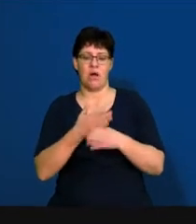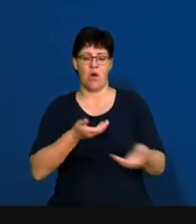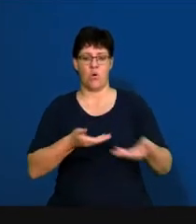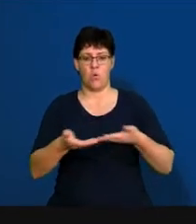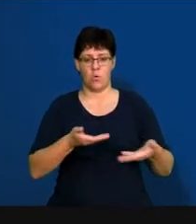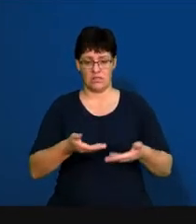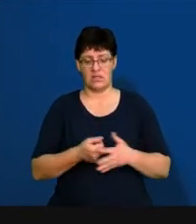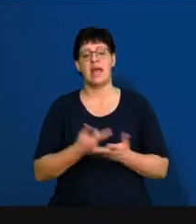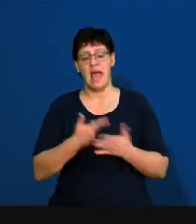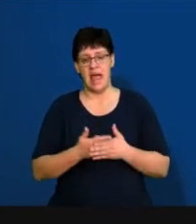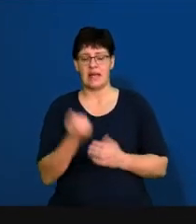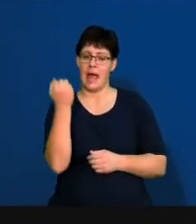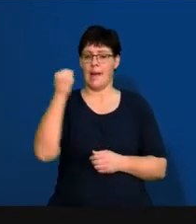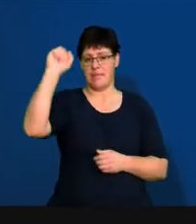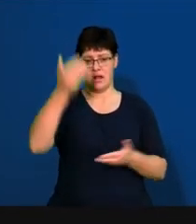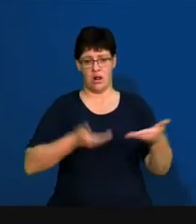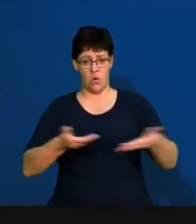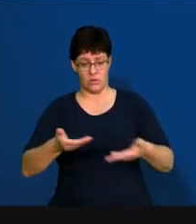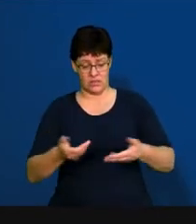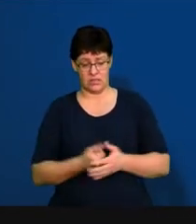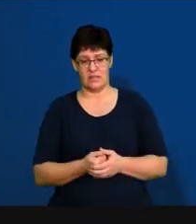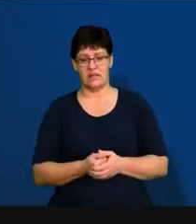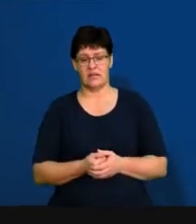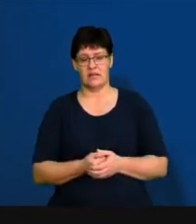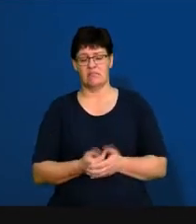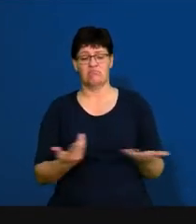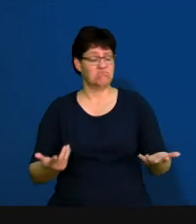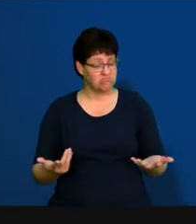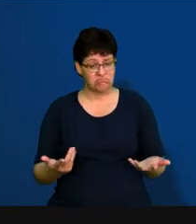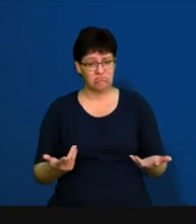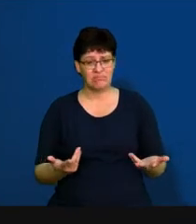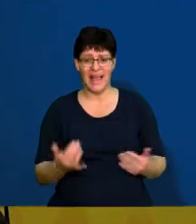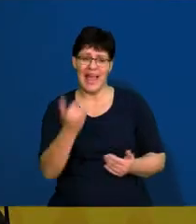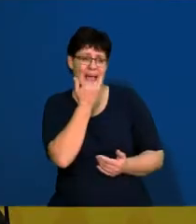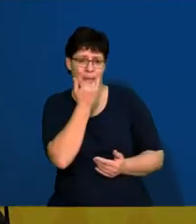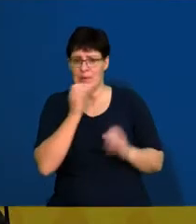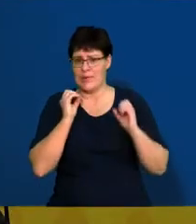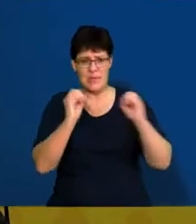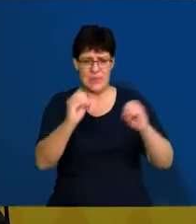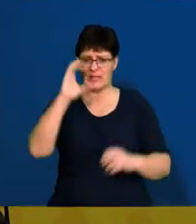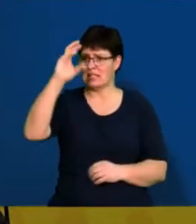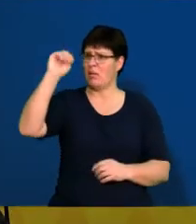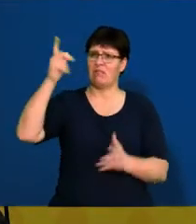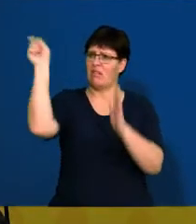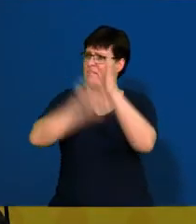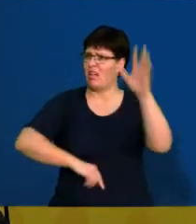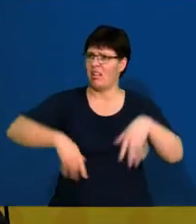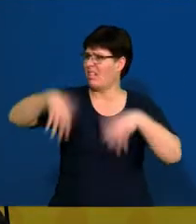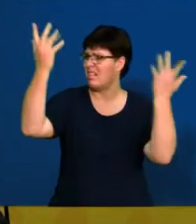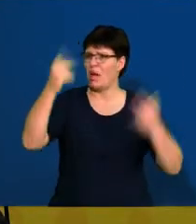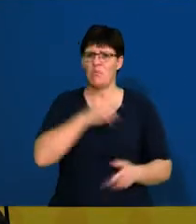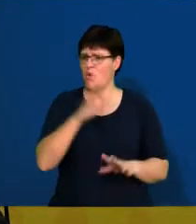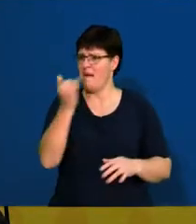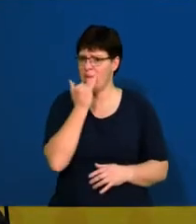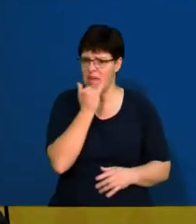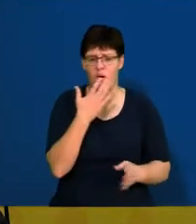appeal courts. So if there's no happiness at the CCMA from the employer